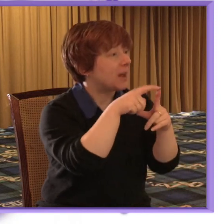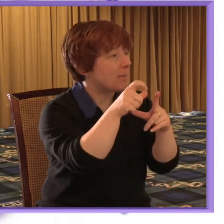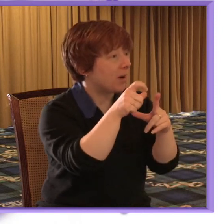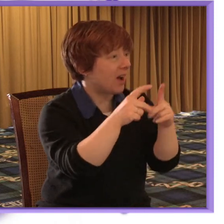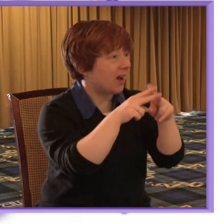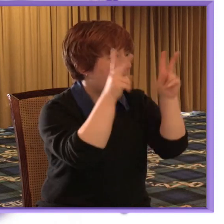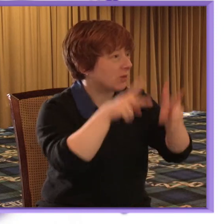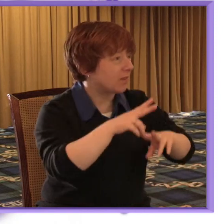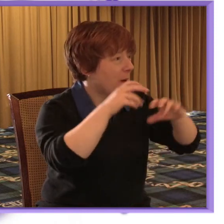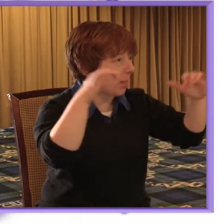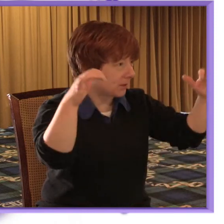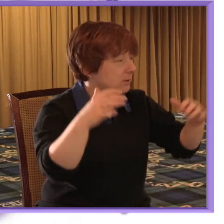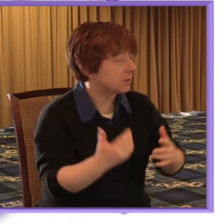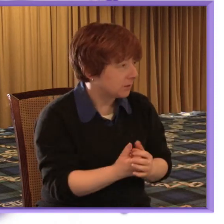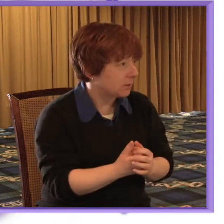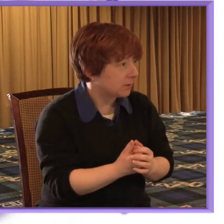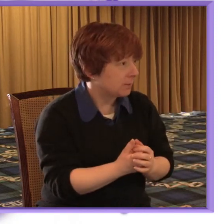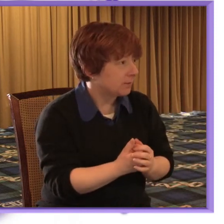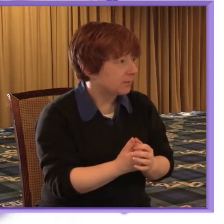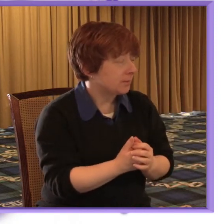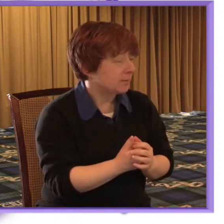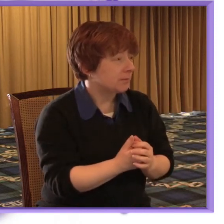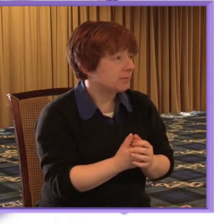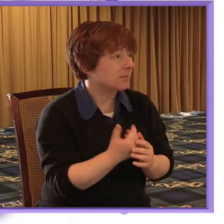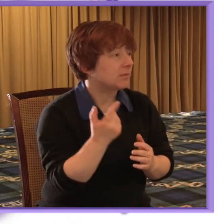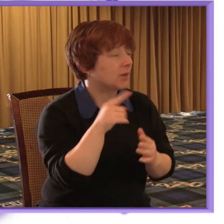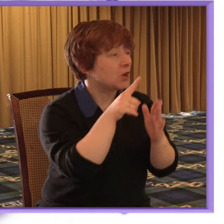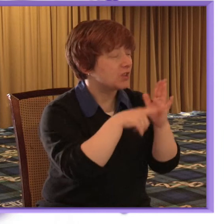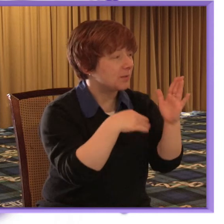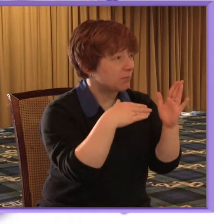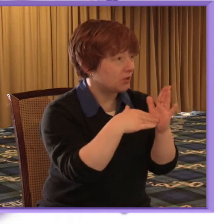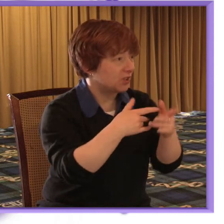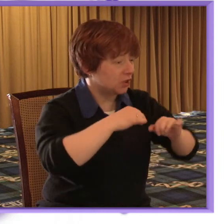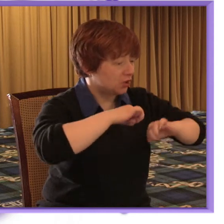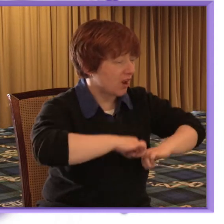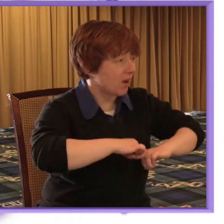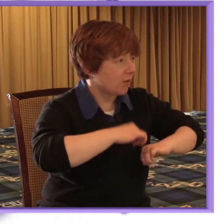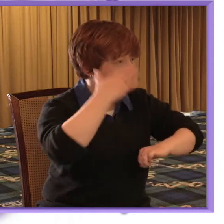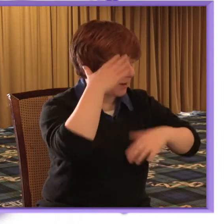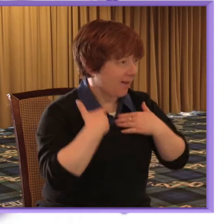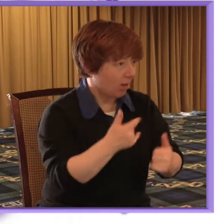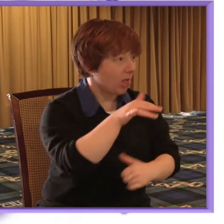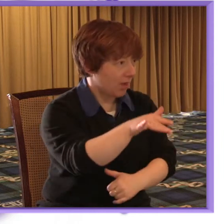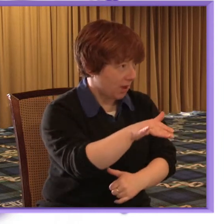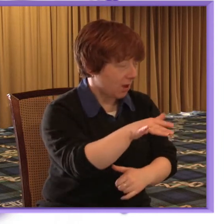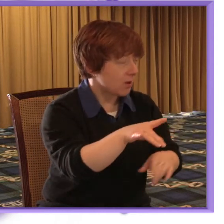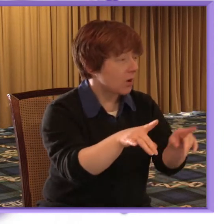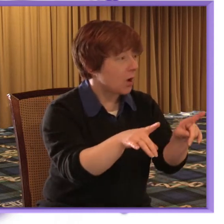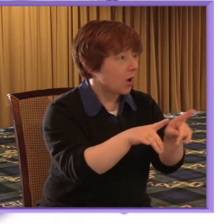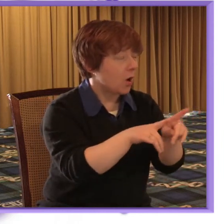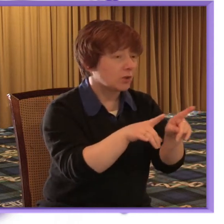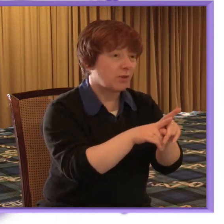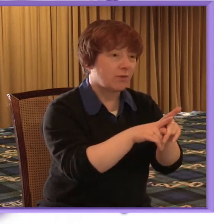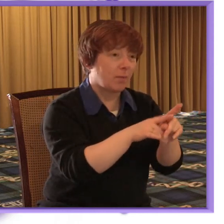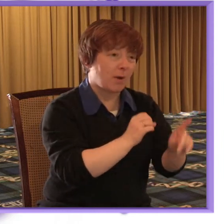attendance was the Minister for Care, Norma Lamb and James Morris, the Chair of the APPG for Mental Health and also in attendance for members from the Labour